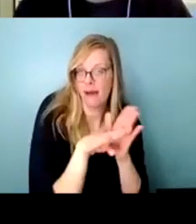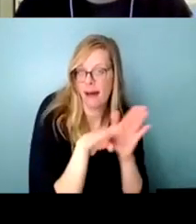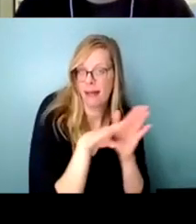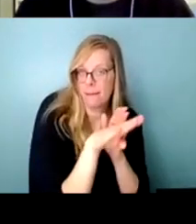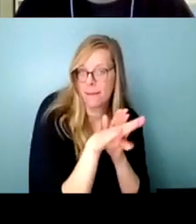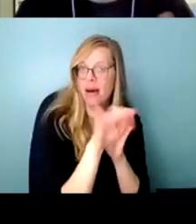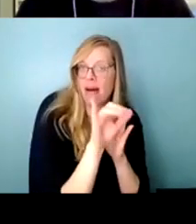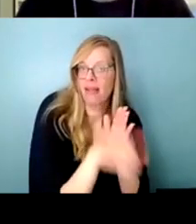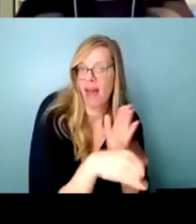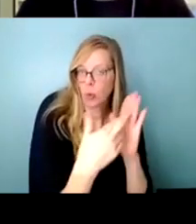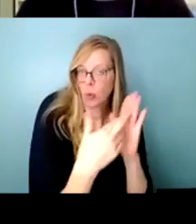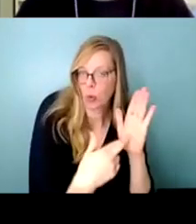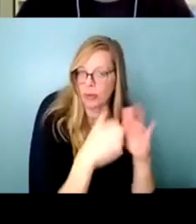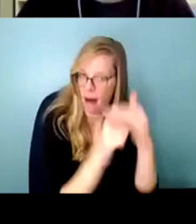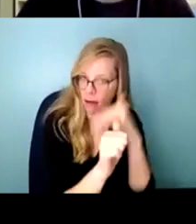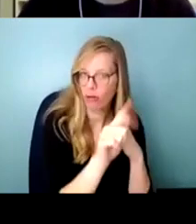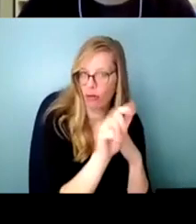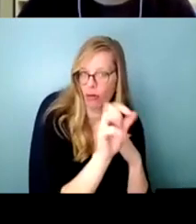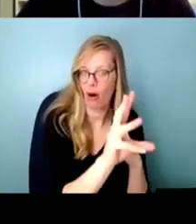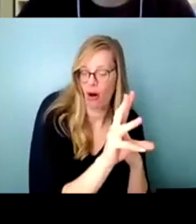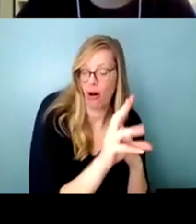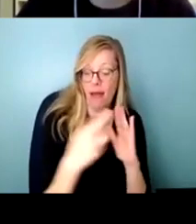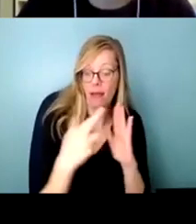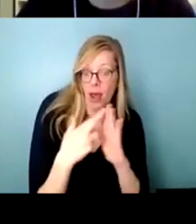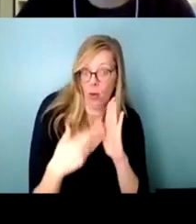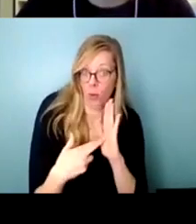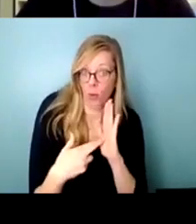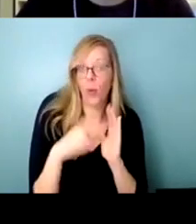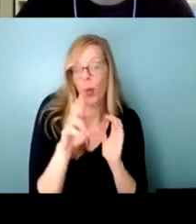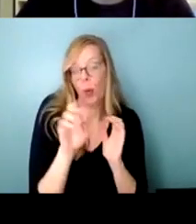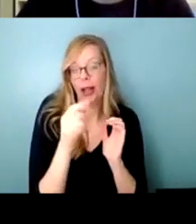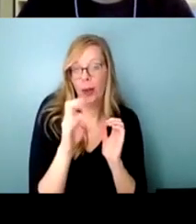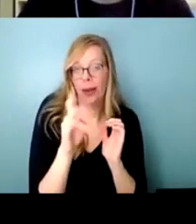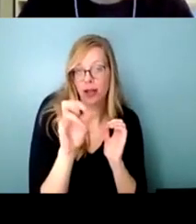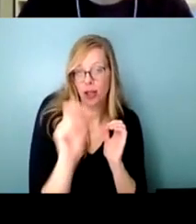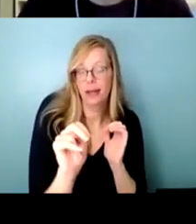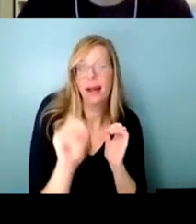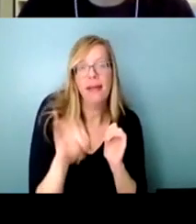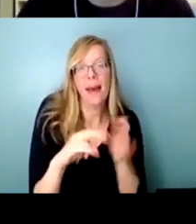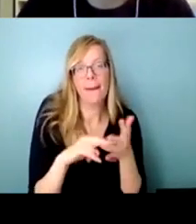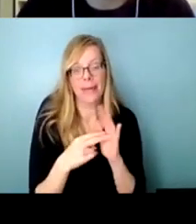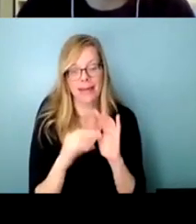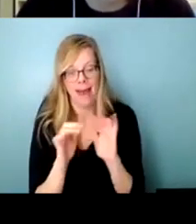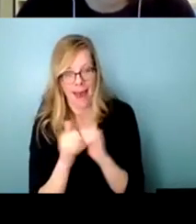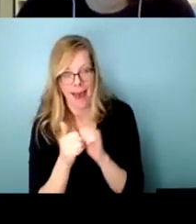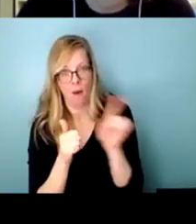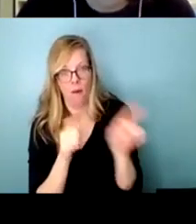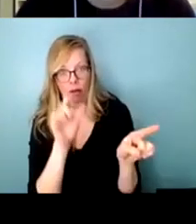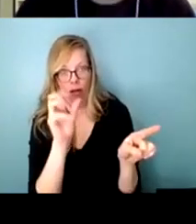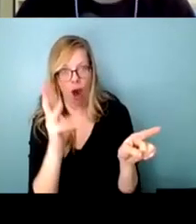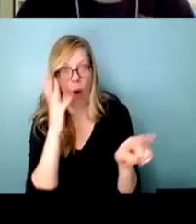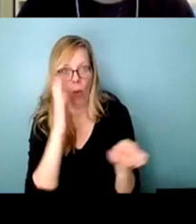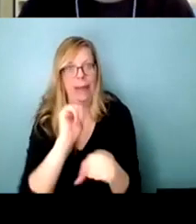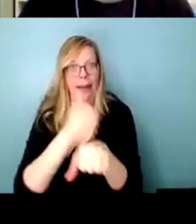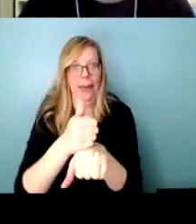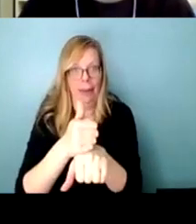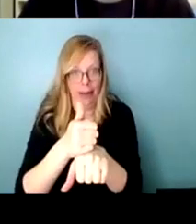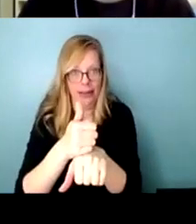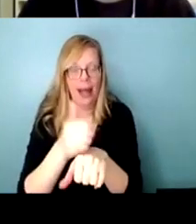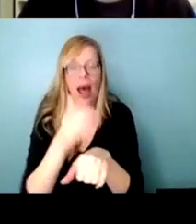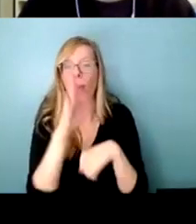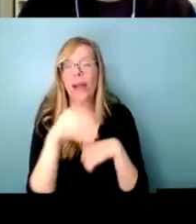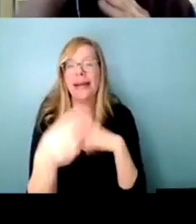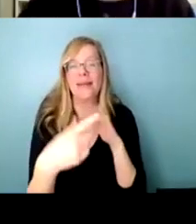are rules that specify how the ideas of the that law are actually going to be implemented so i'm going to give you an